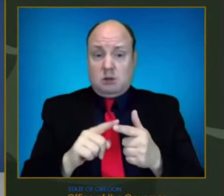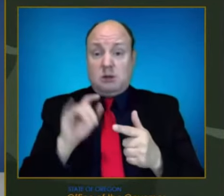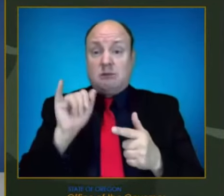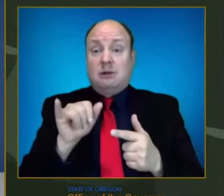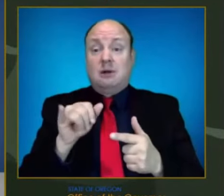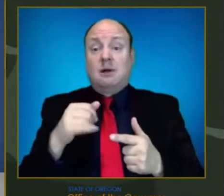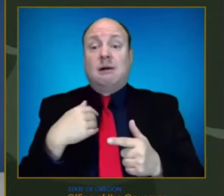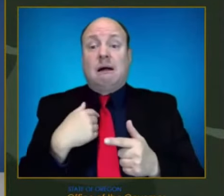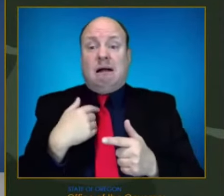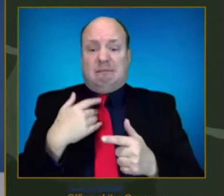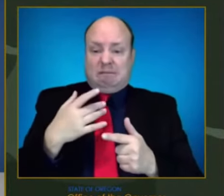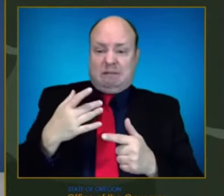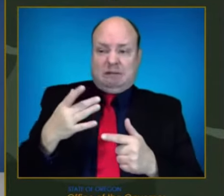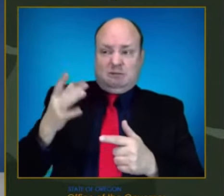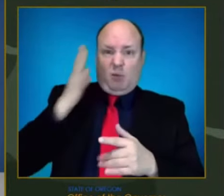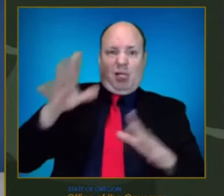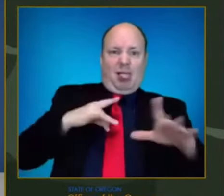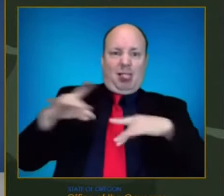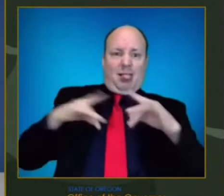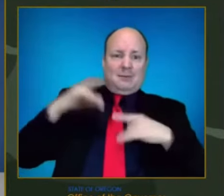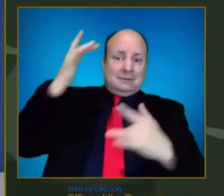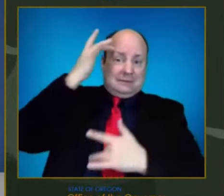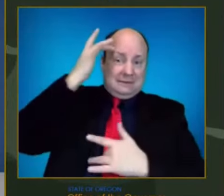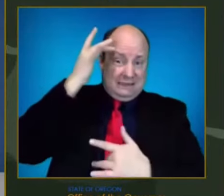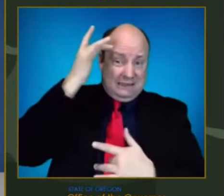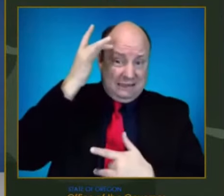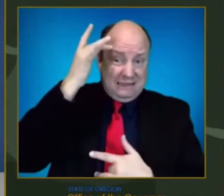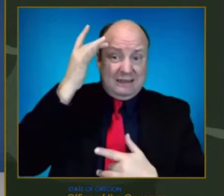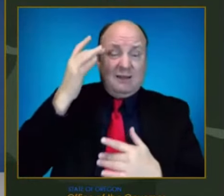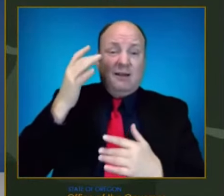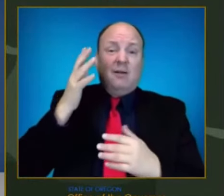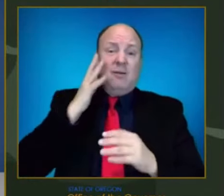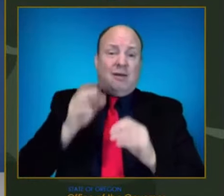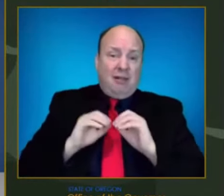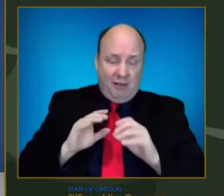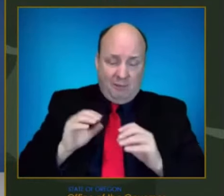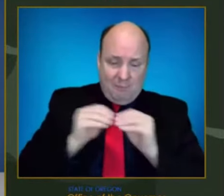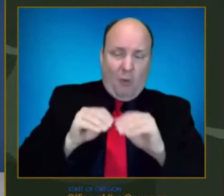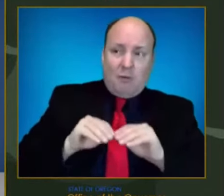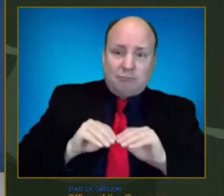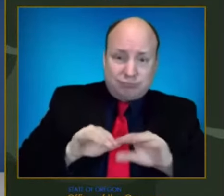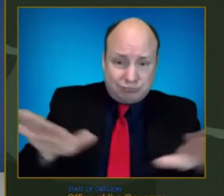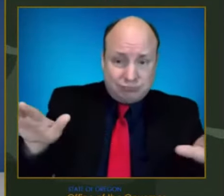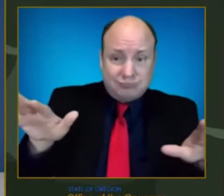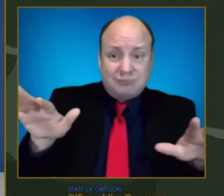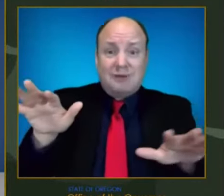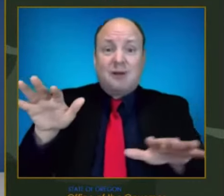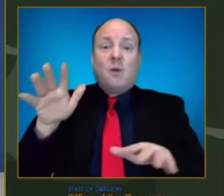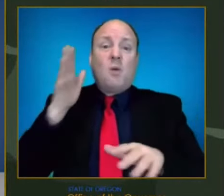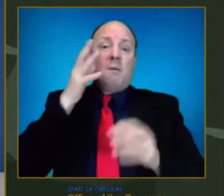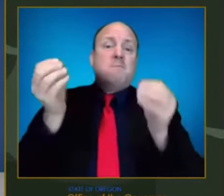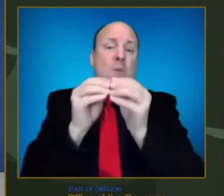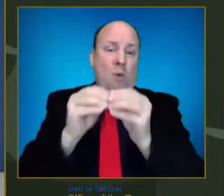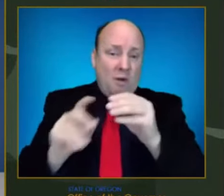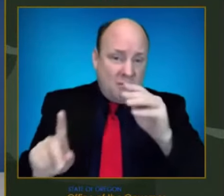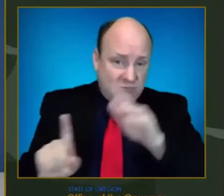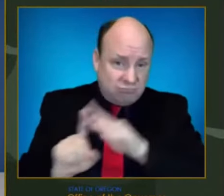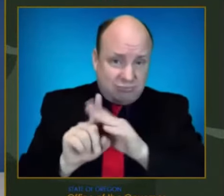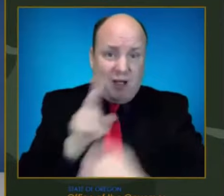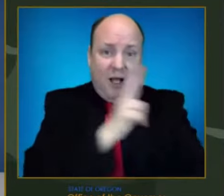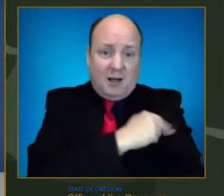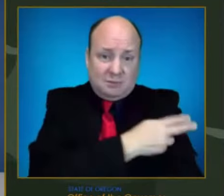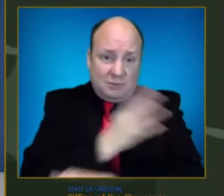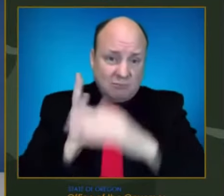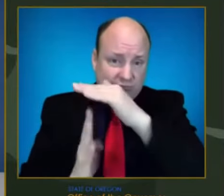hospitalizations unless enough people are protected by boosters. As of December 16th, more than 3 million Oregonians have